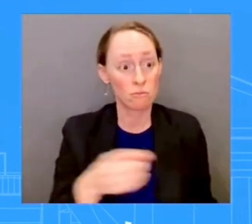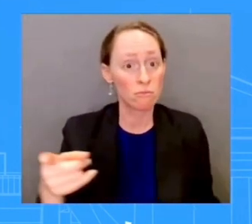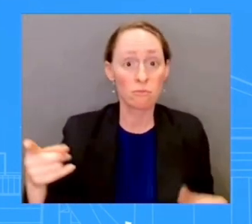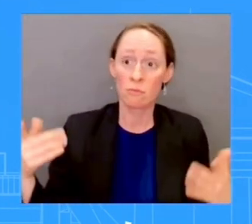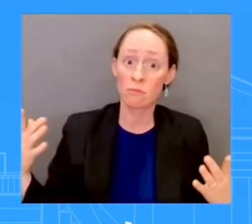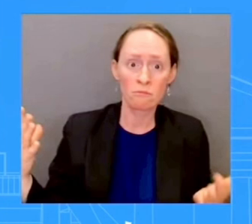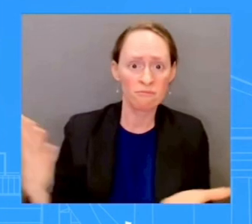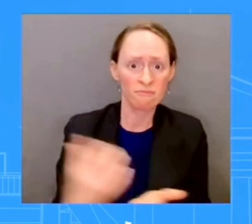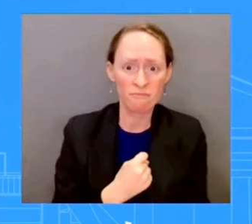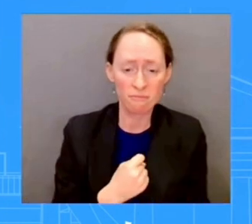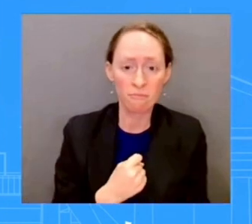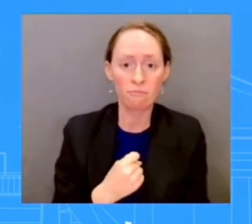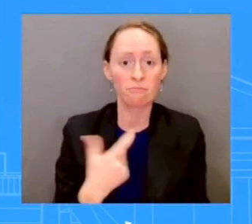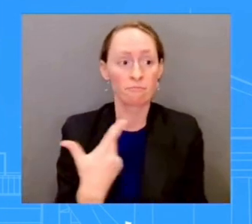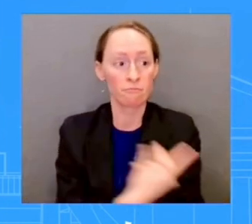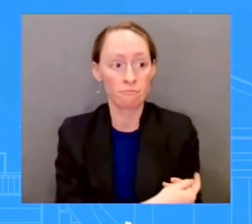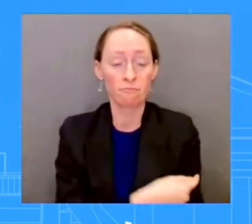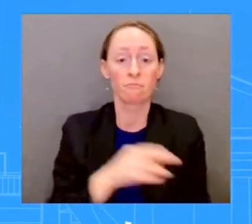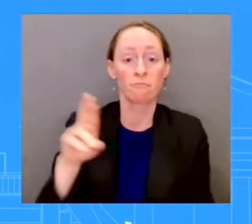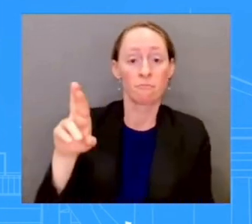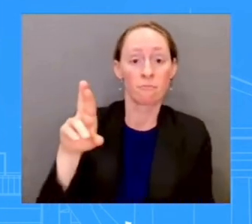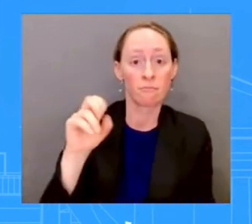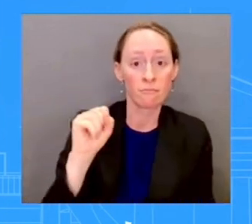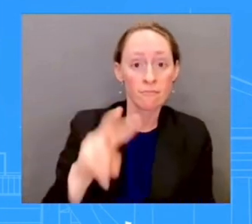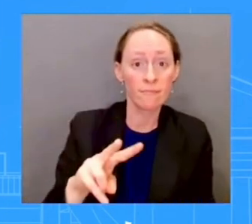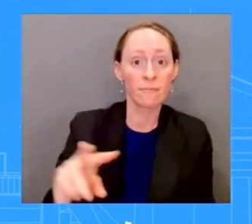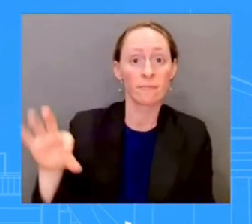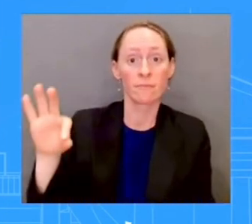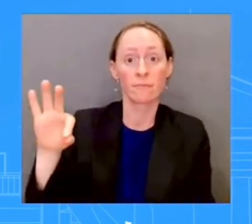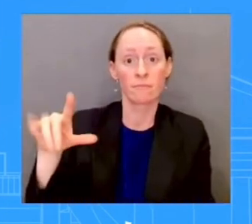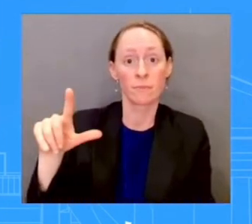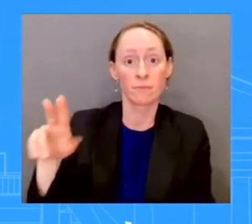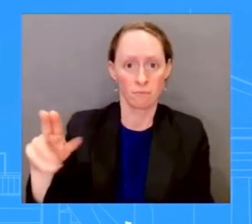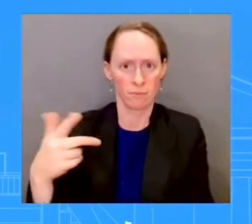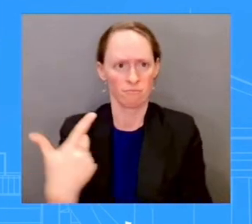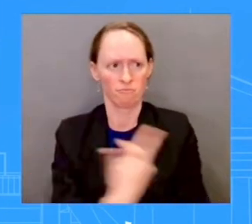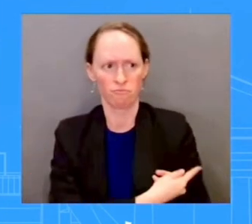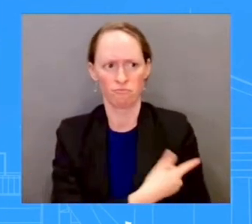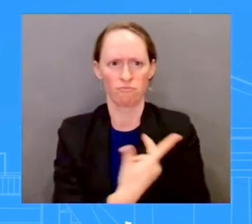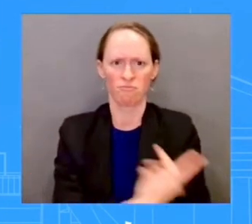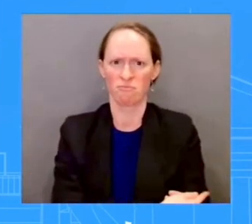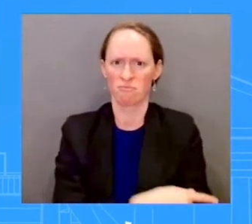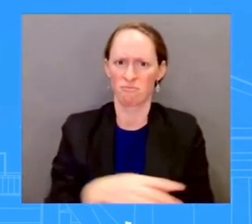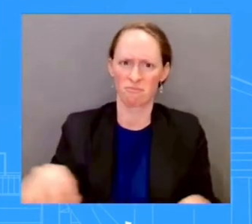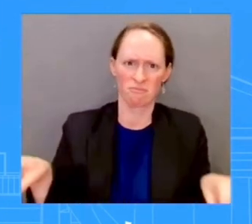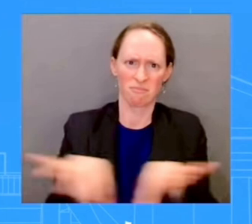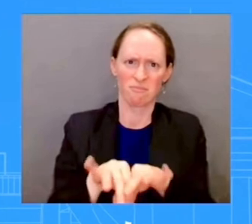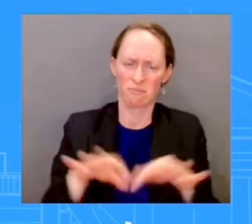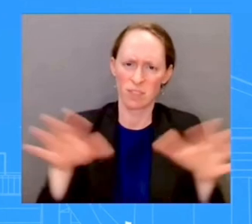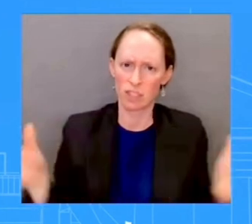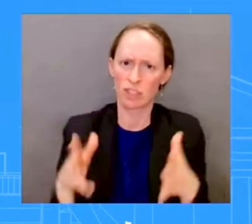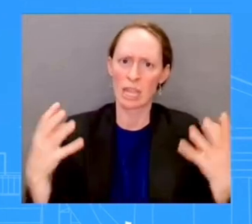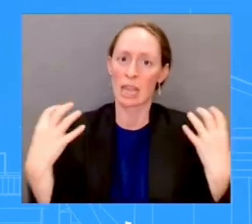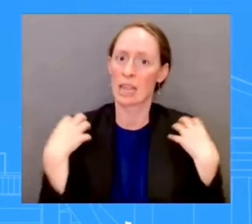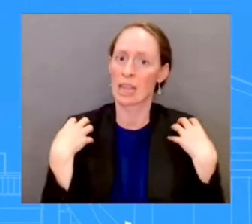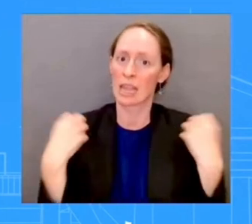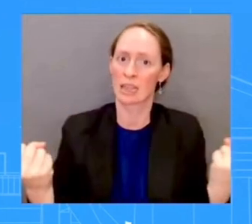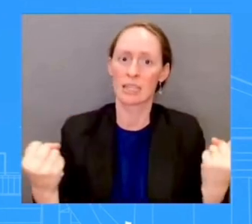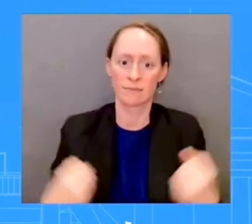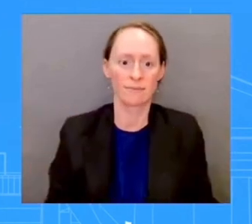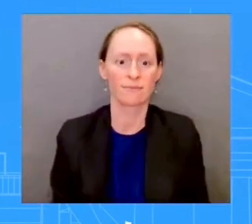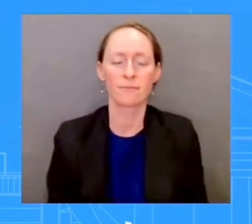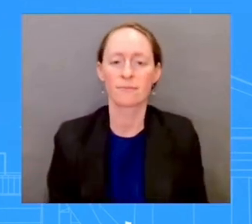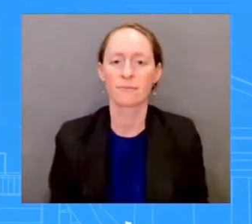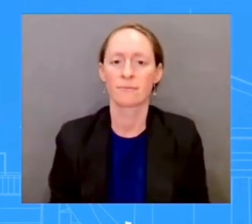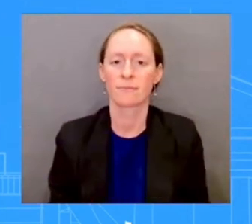the influenza shots as well. All are very critical and important, so we'll be encouraging Americans to do that. And vaccinations, as we all know, as